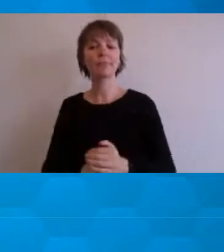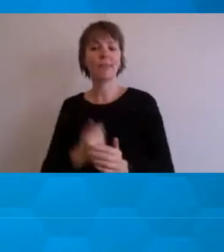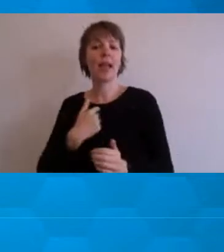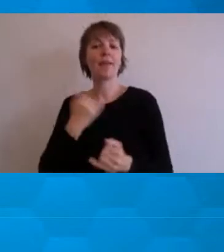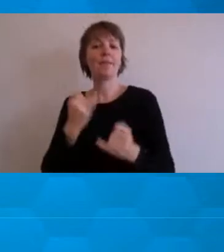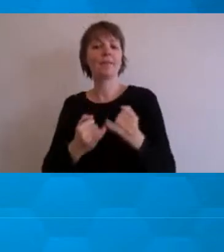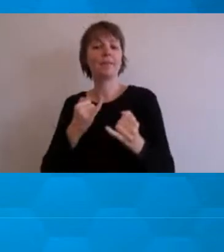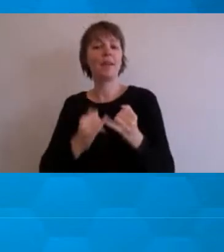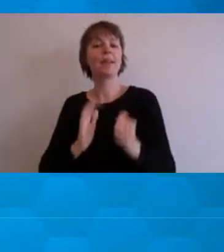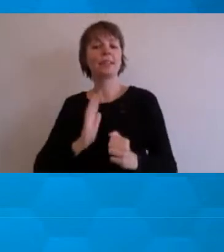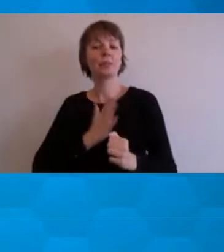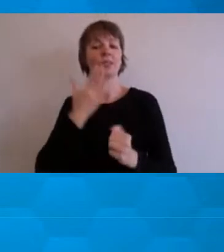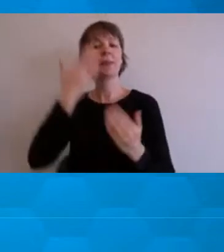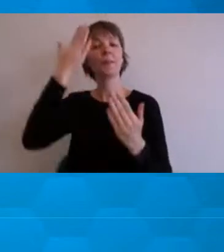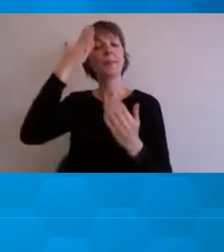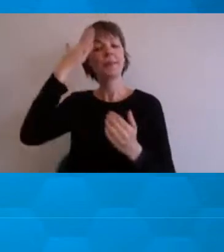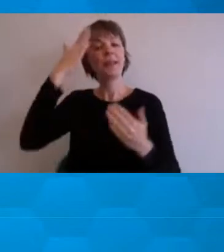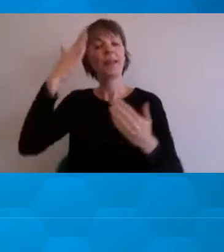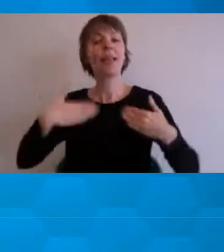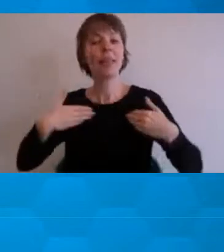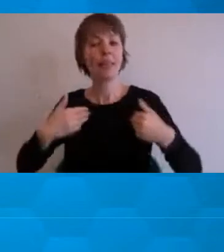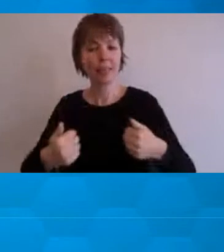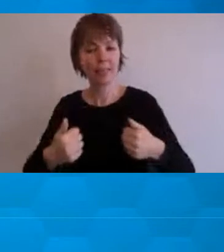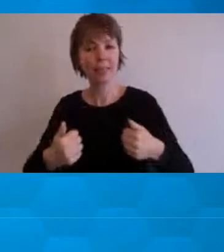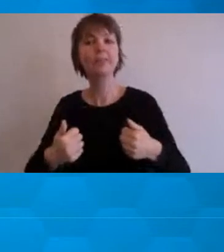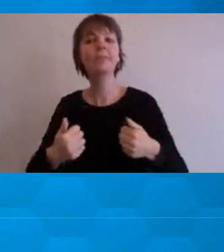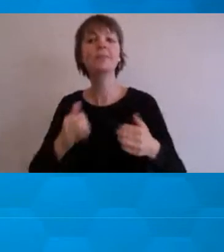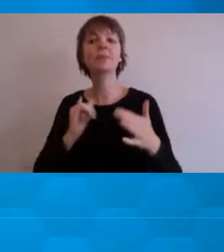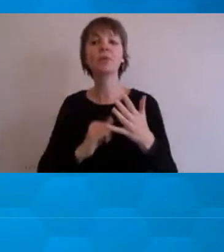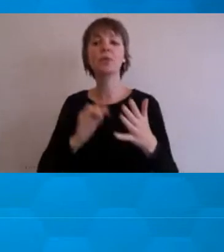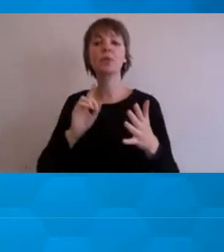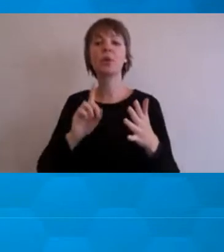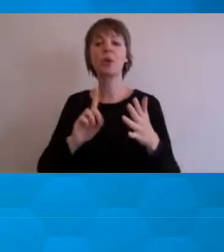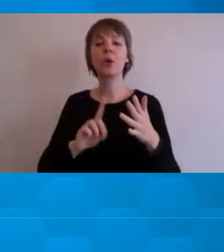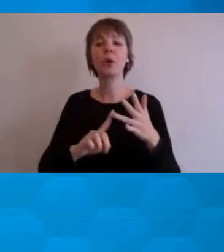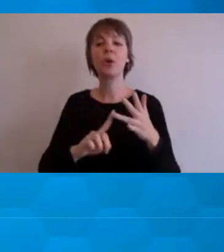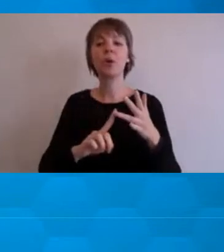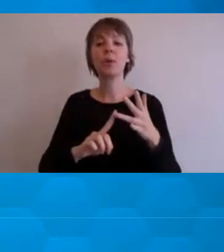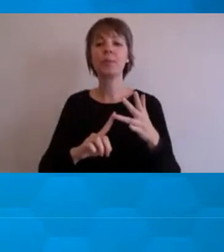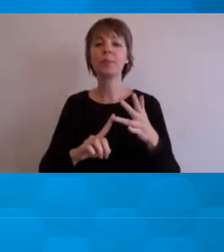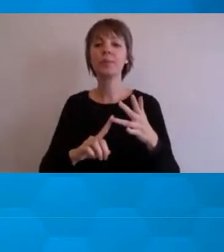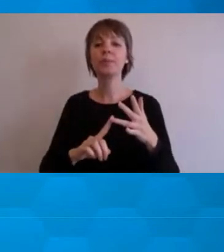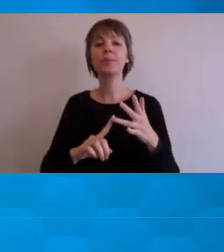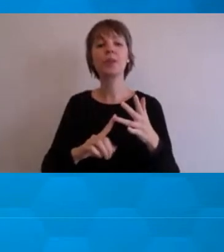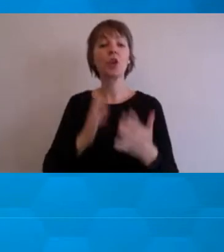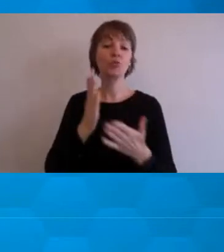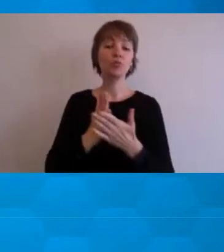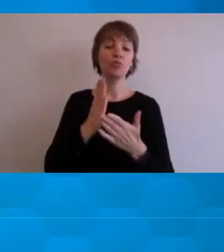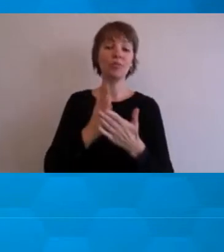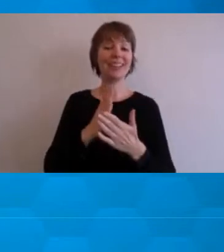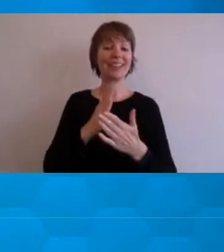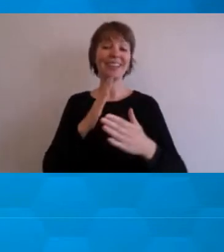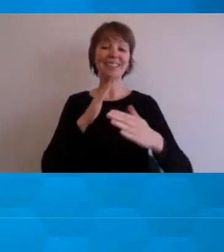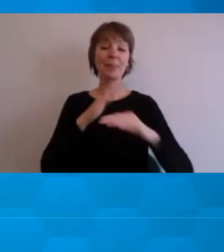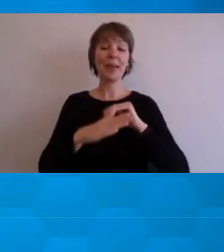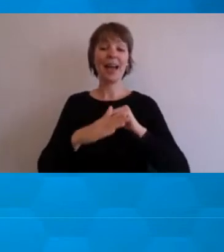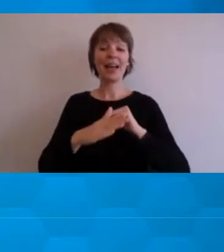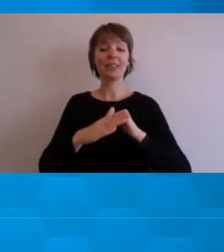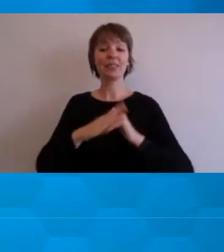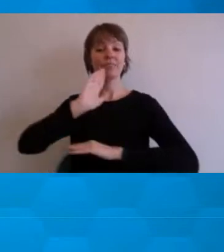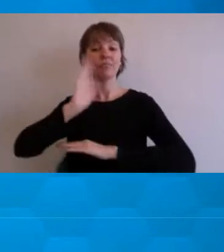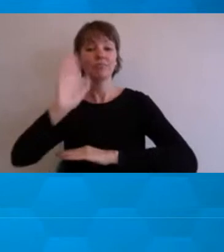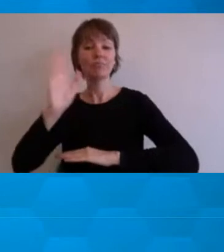particularly focused on, it has to do with us, with educators being trained and awareness